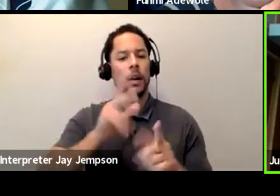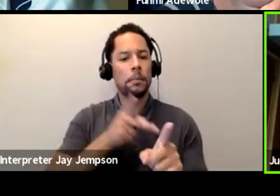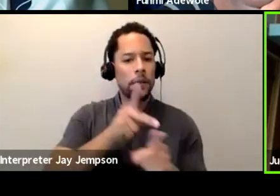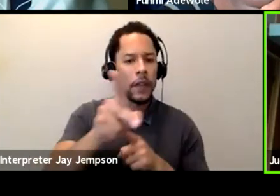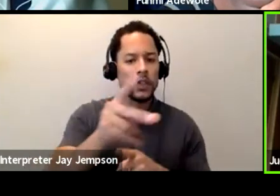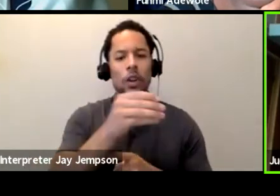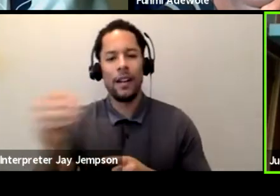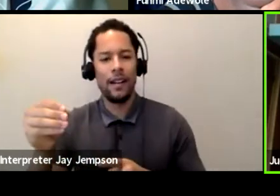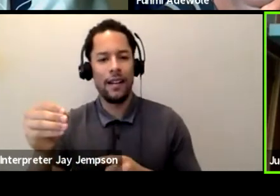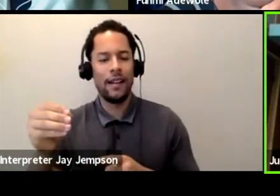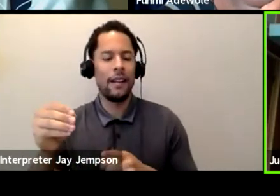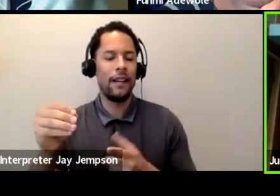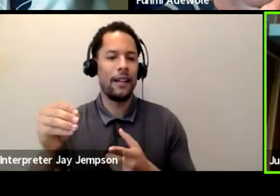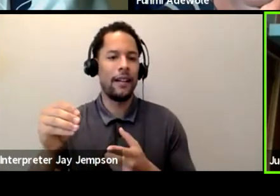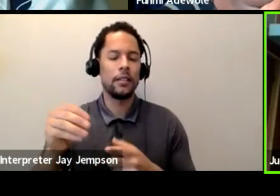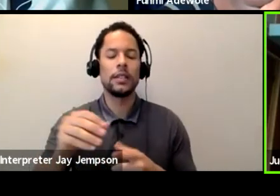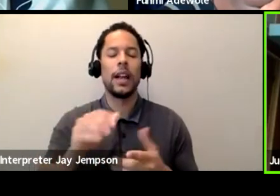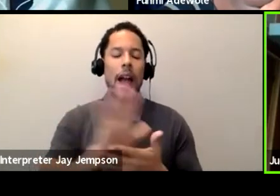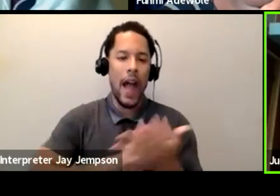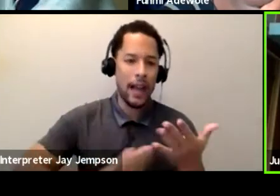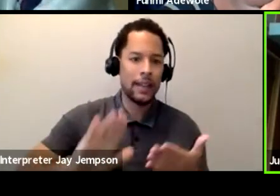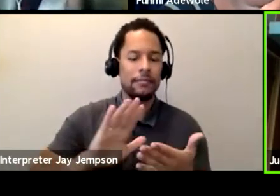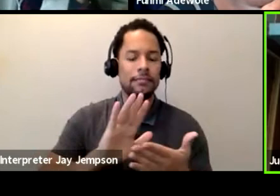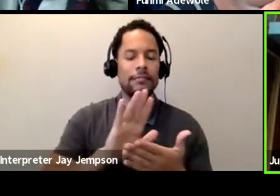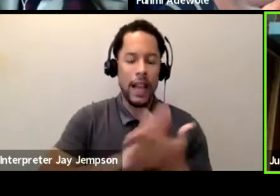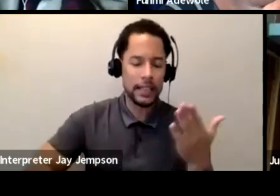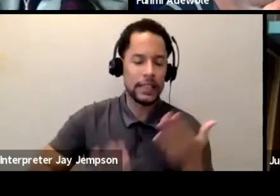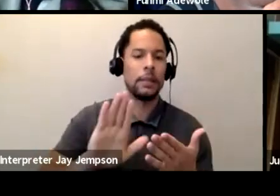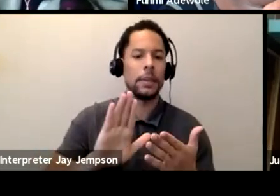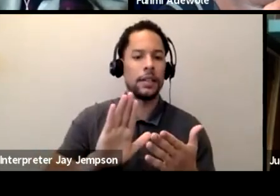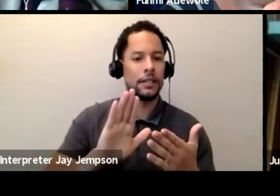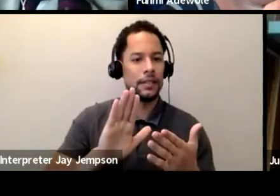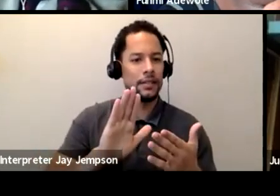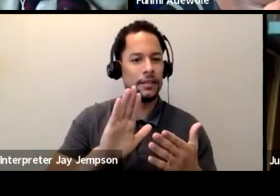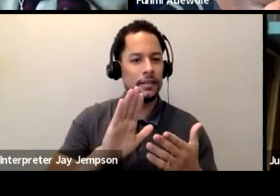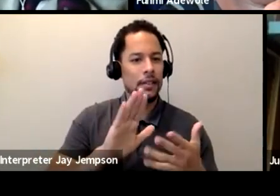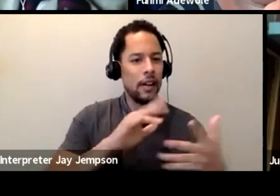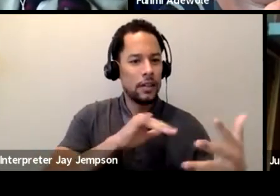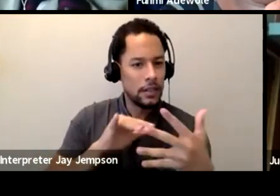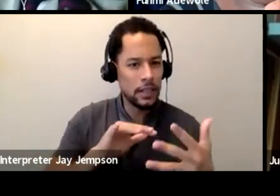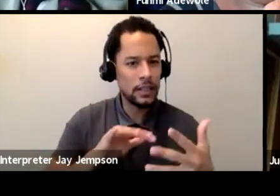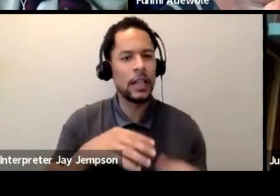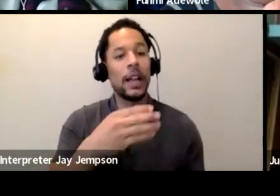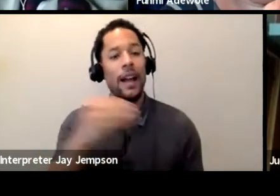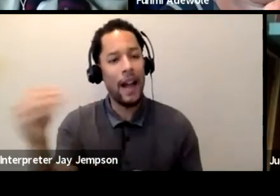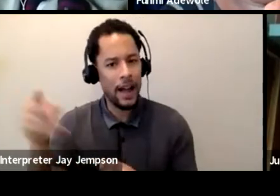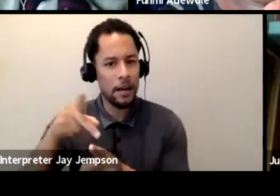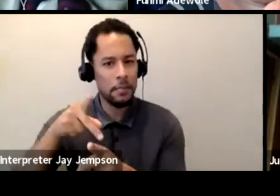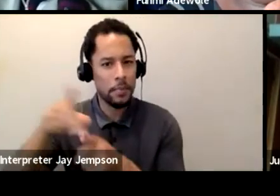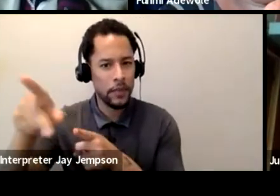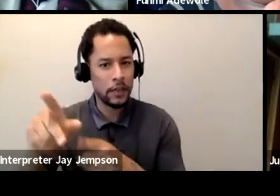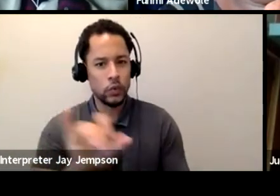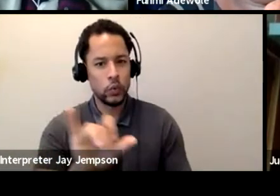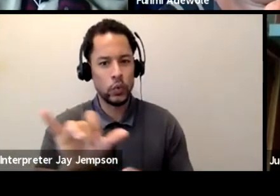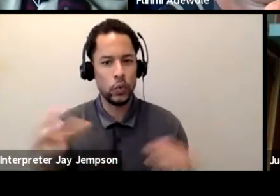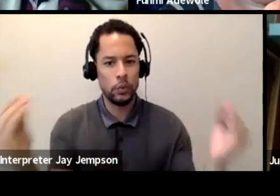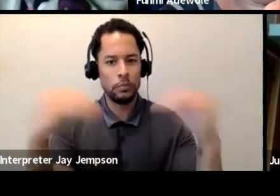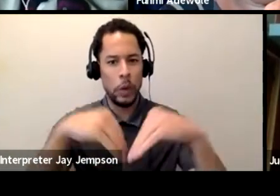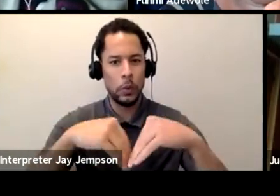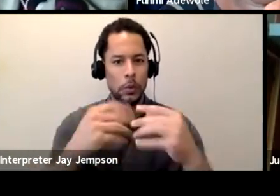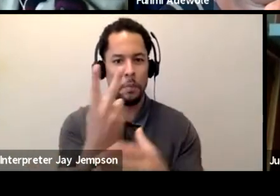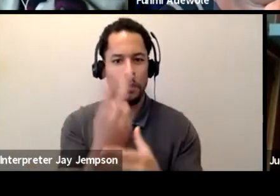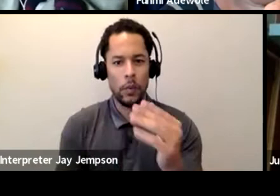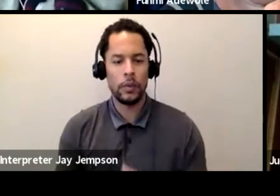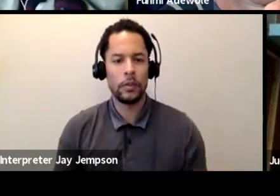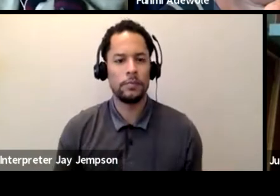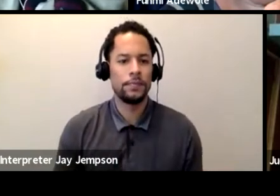time and all of that. And I need to dub someone else. I'll stop here. Well, thanks Jude. This is interesting because